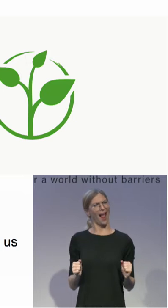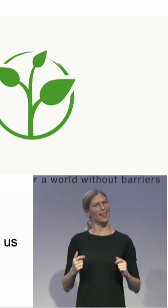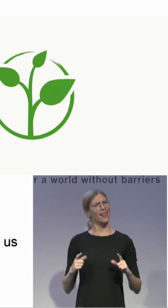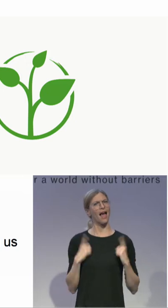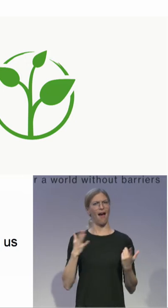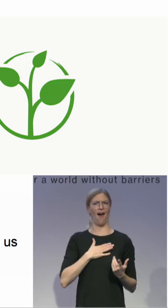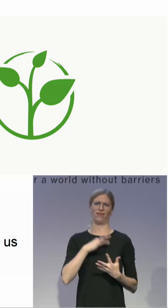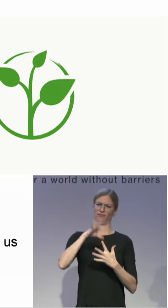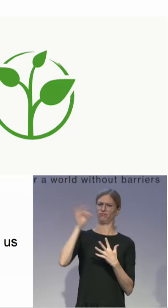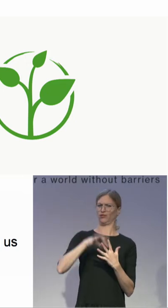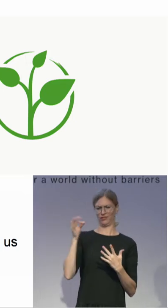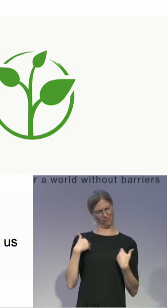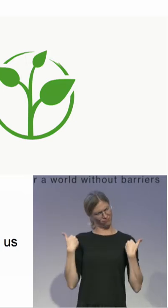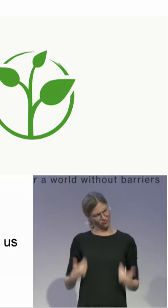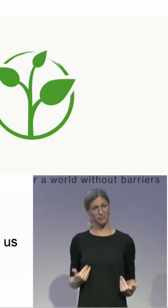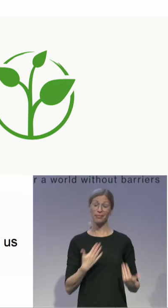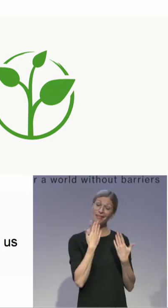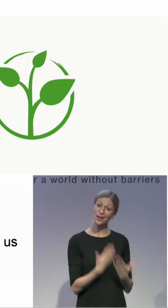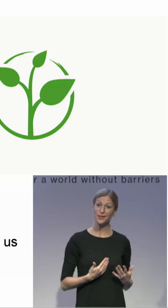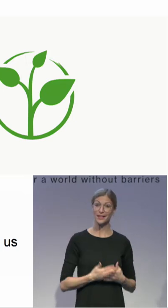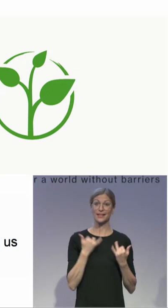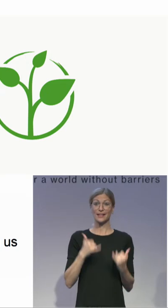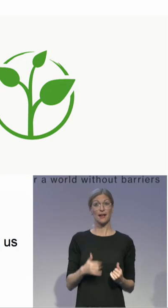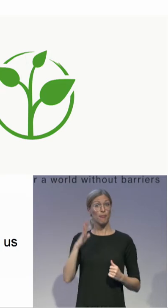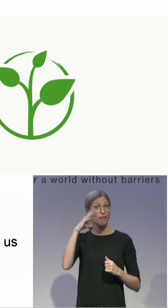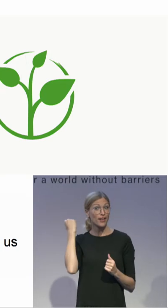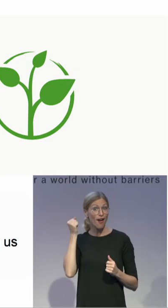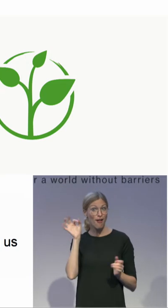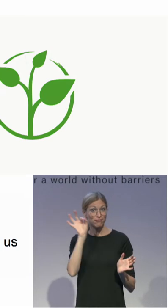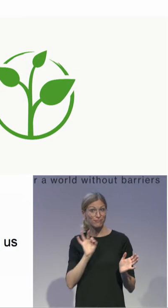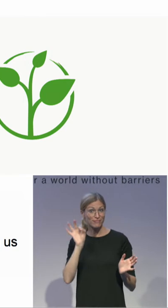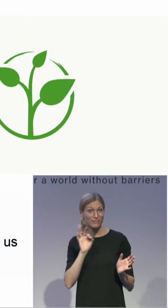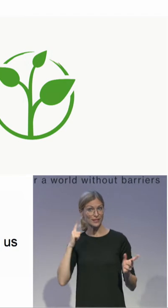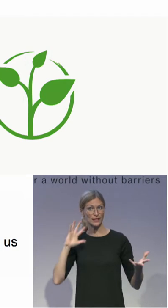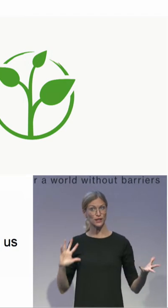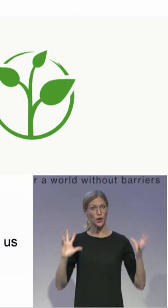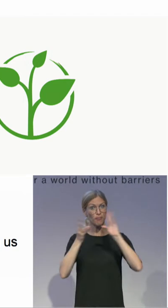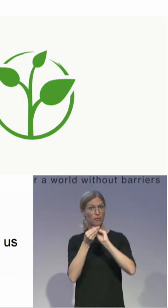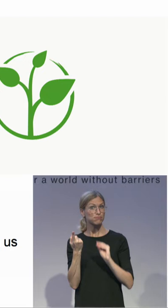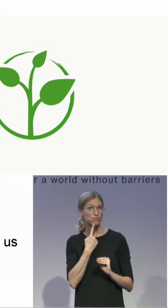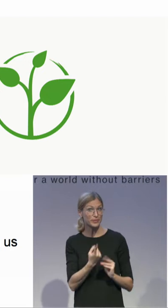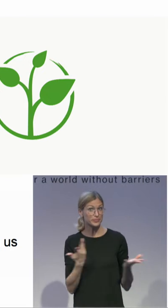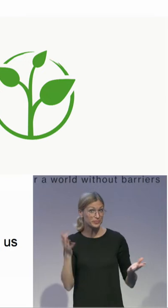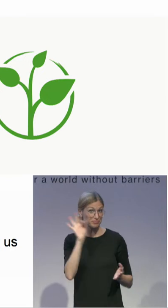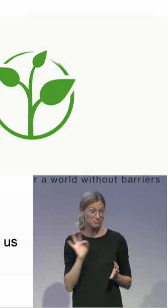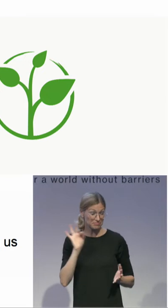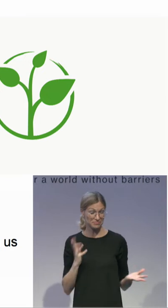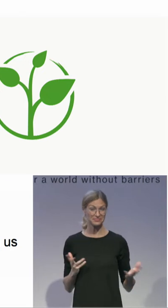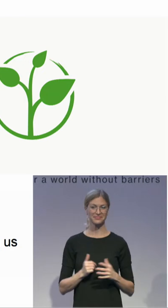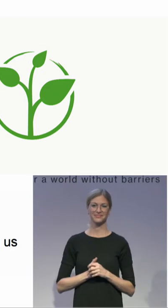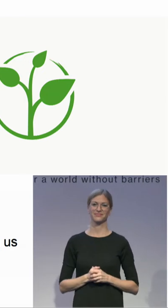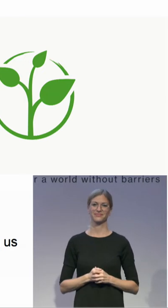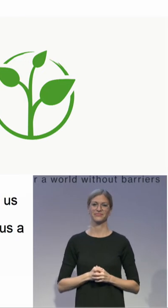way they wish. Thank you very much and now Petra will give us a summary again. Yes. Very well